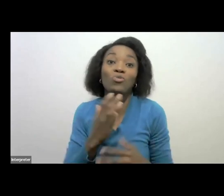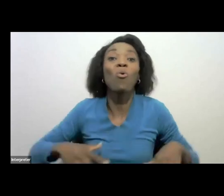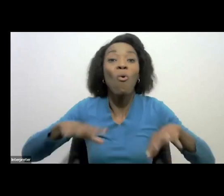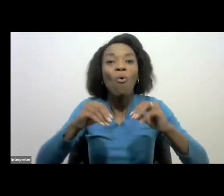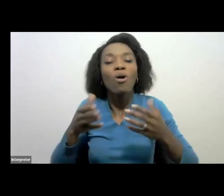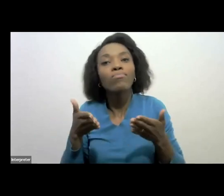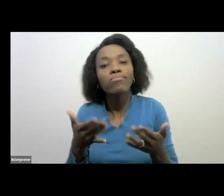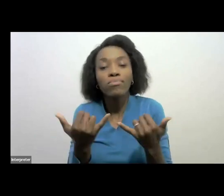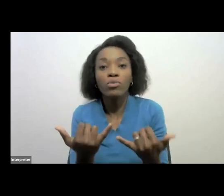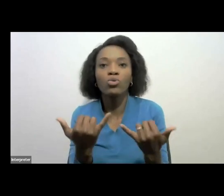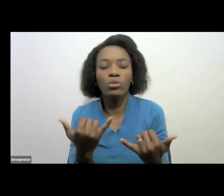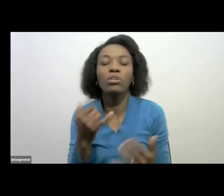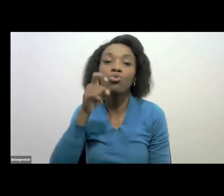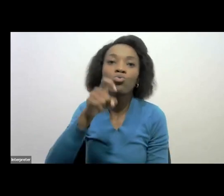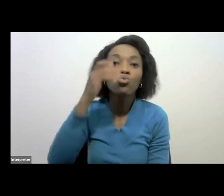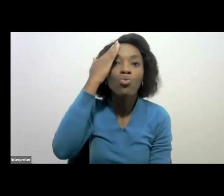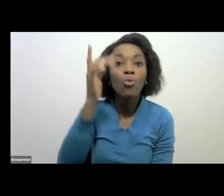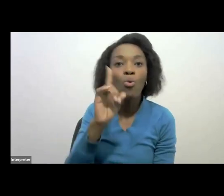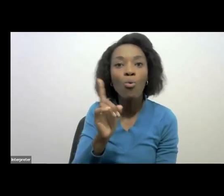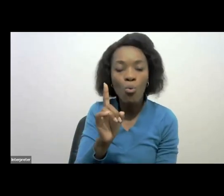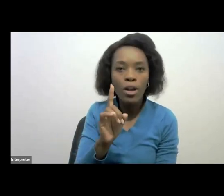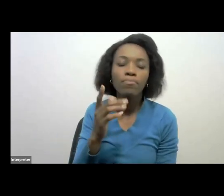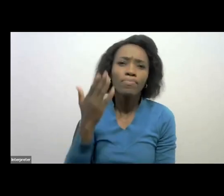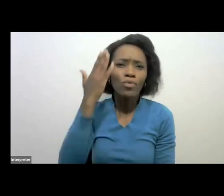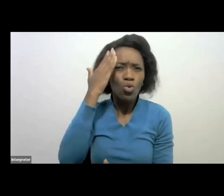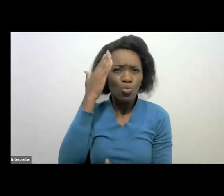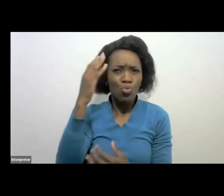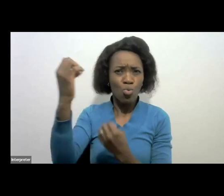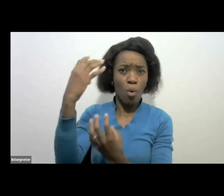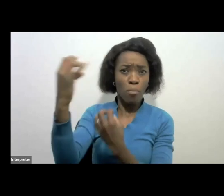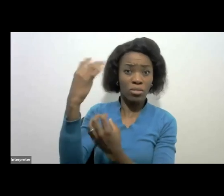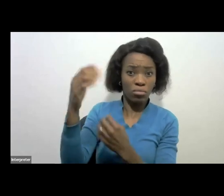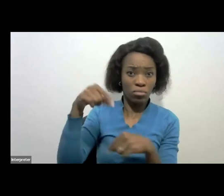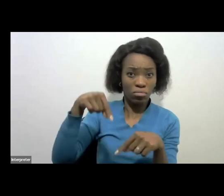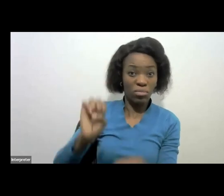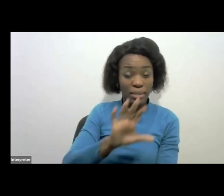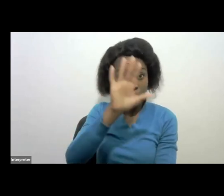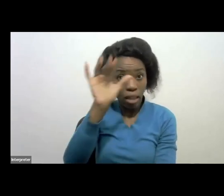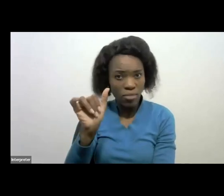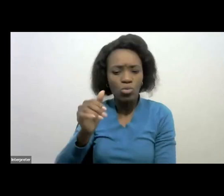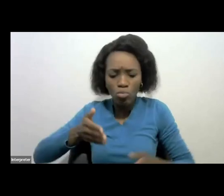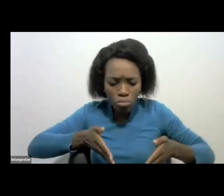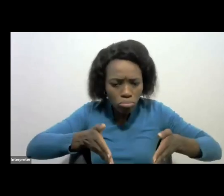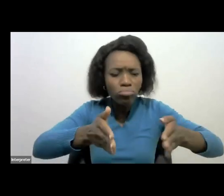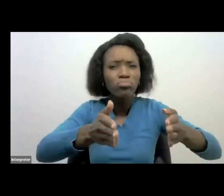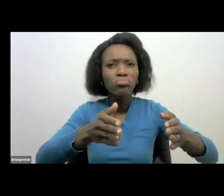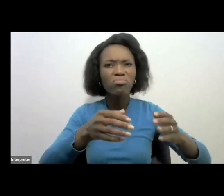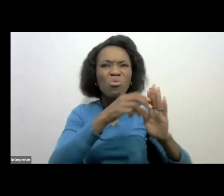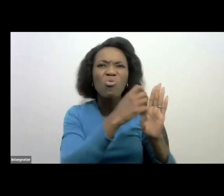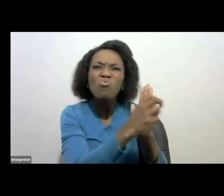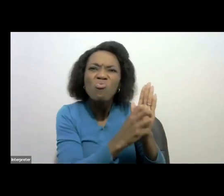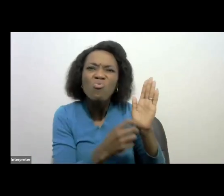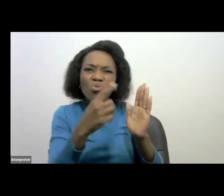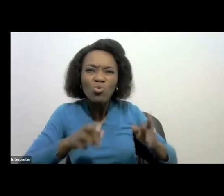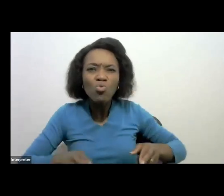we should all know that traffic lights or robots in South Africa and barrier lines and safety belts which we put